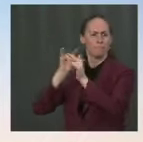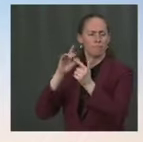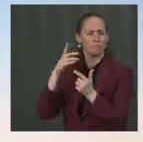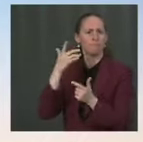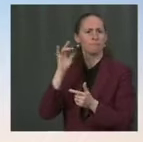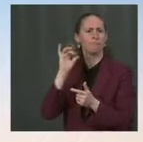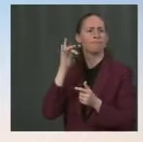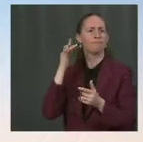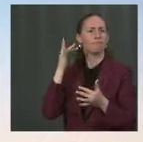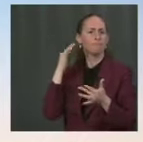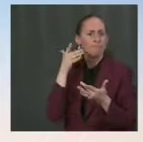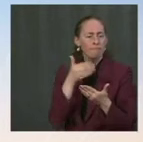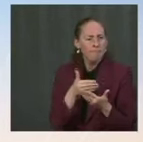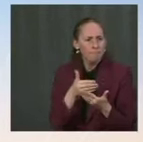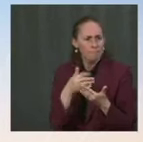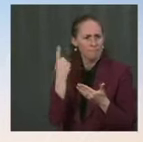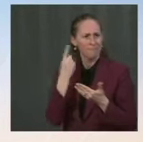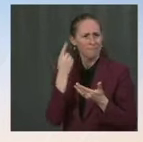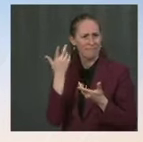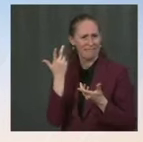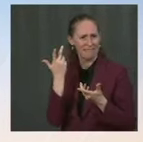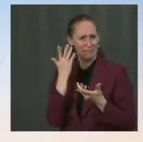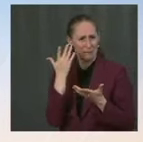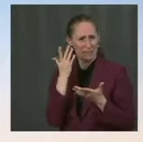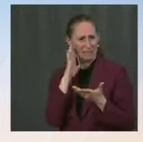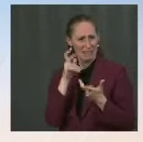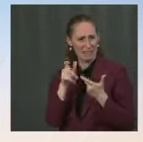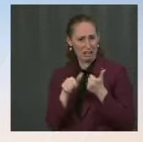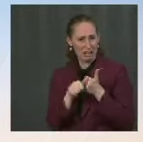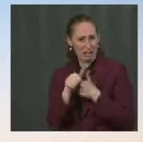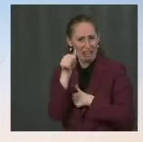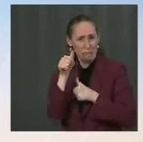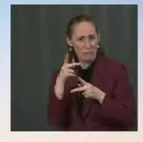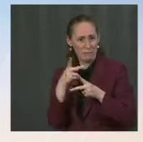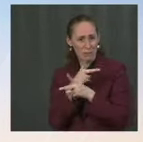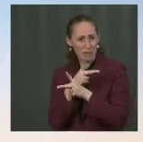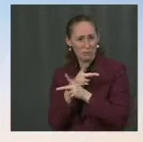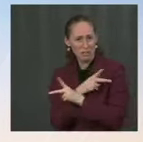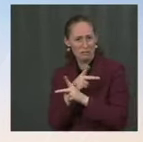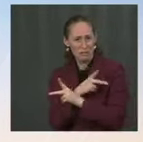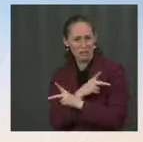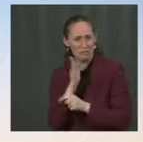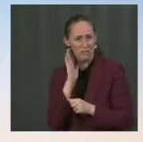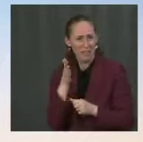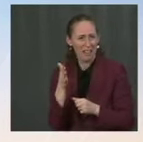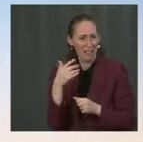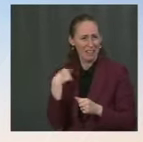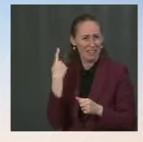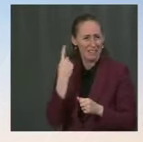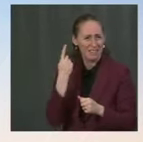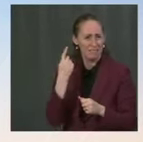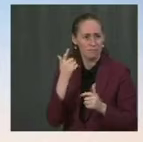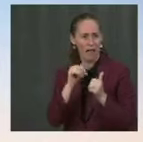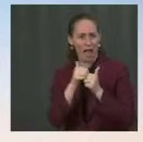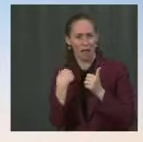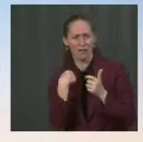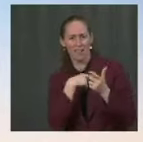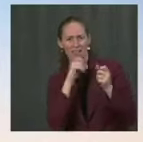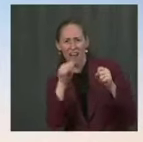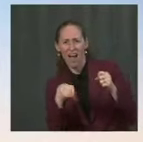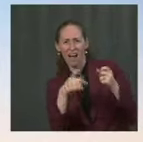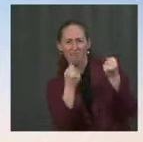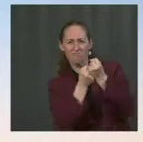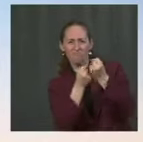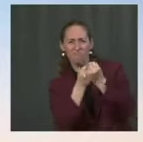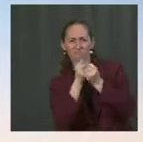going to be the security, the terrorism, the humanity, from that point of view, the humanitarian aid. Could you see this kind of mutual